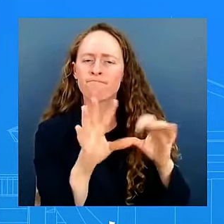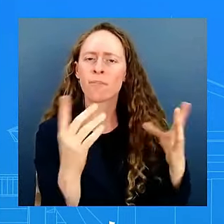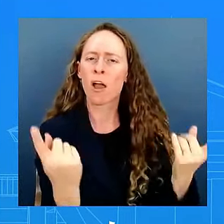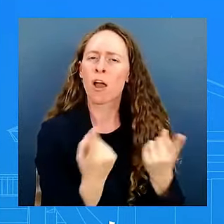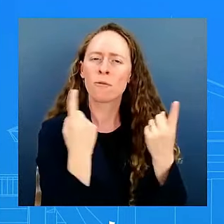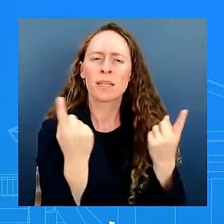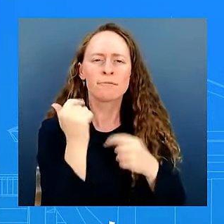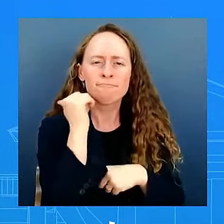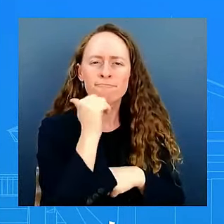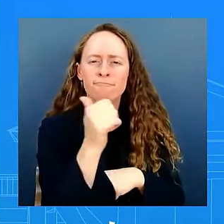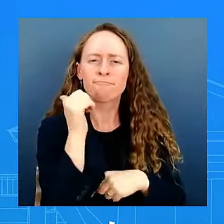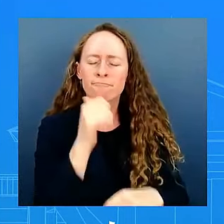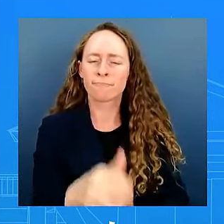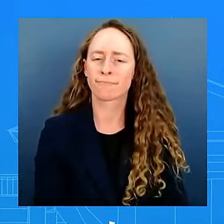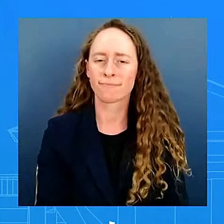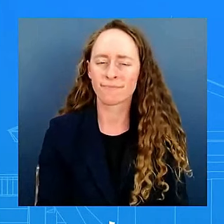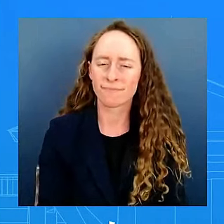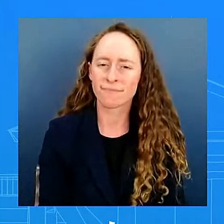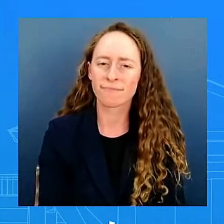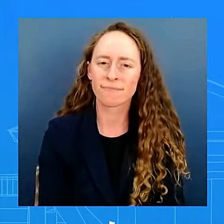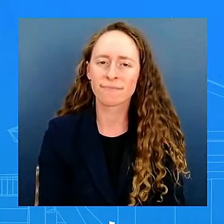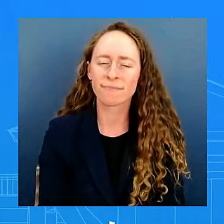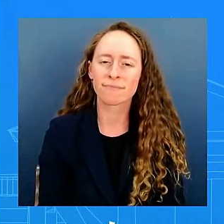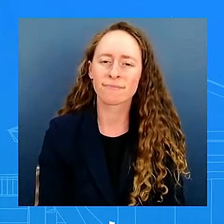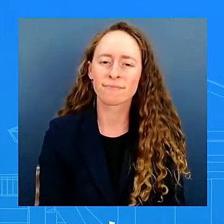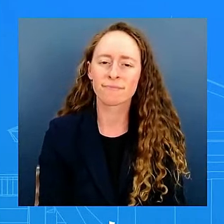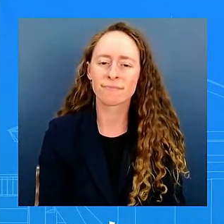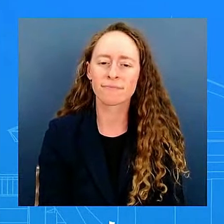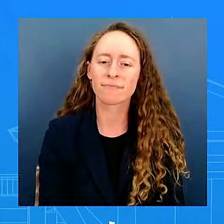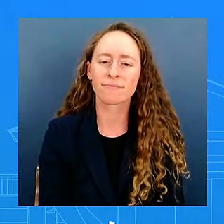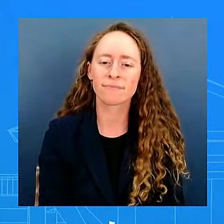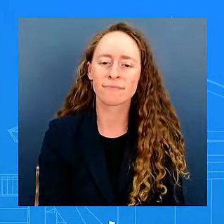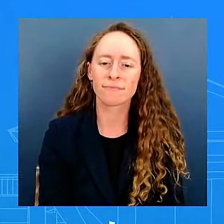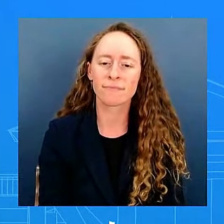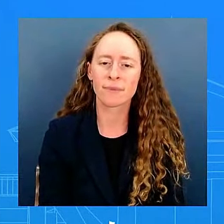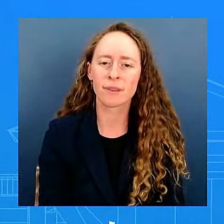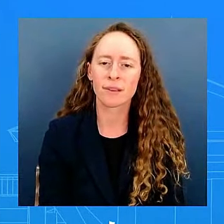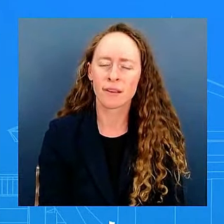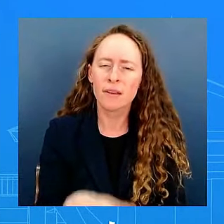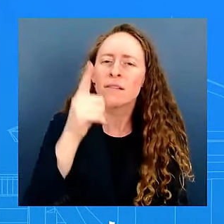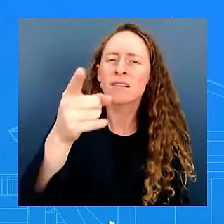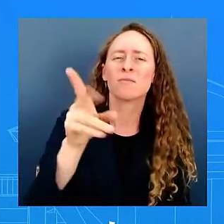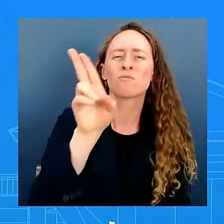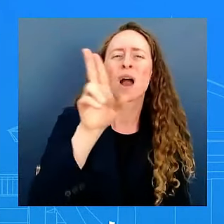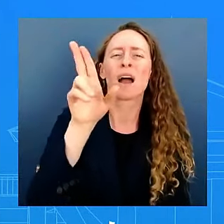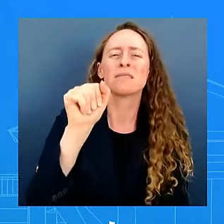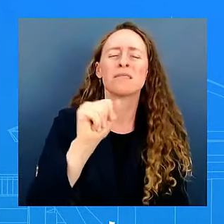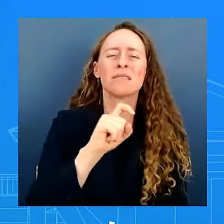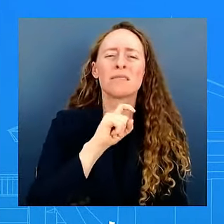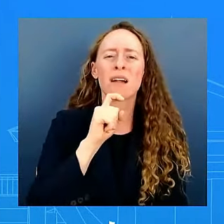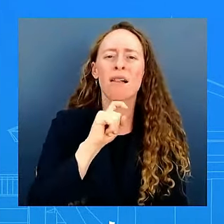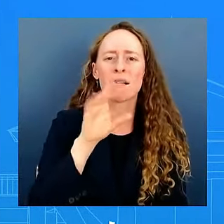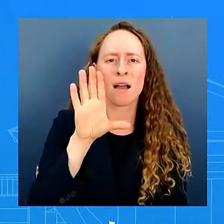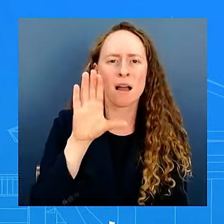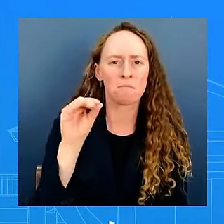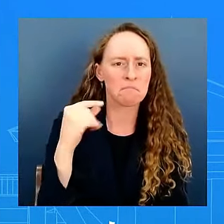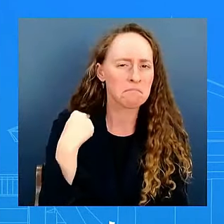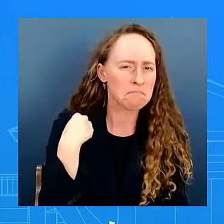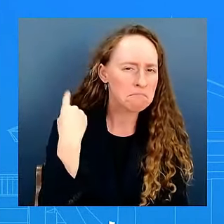just to go back to the u.s deal thing that uh nadita raised um putting aside the timing piece of it